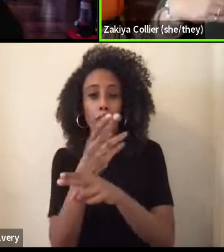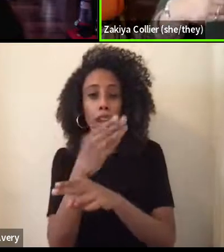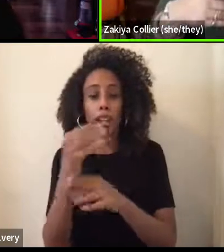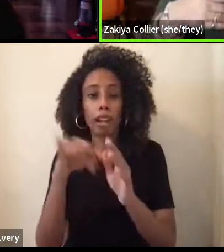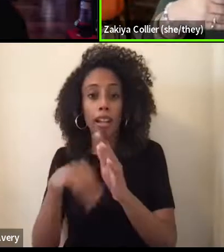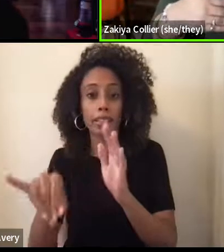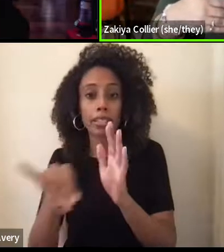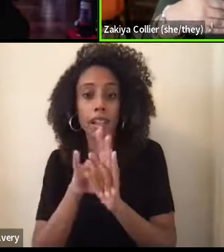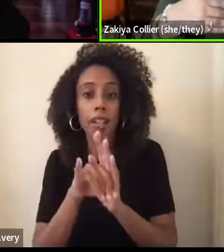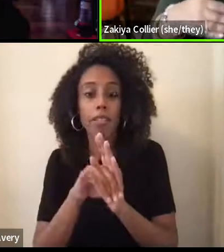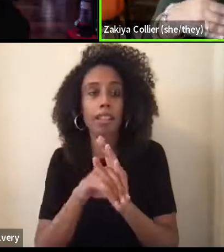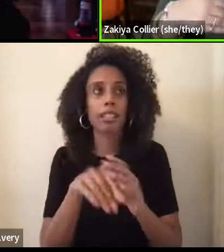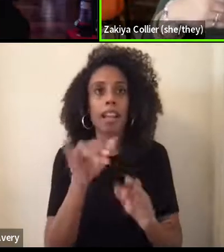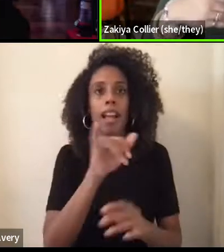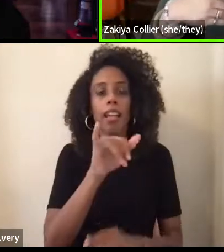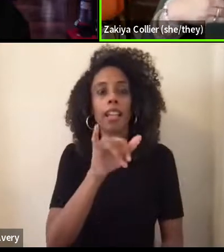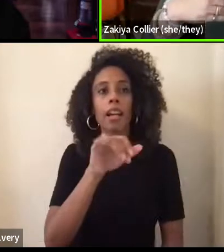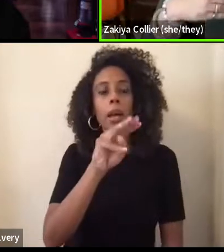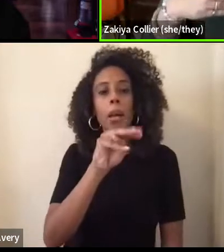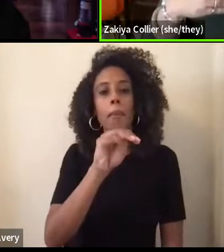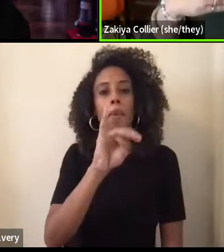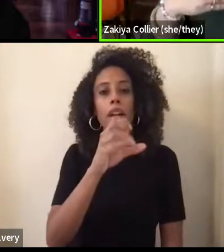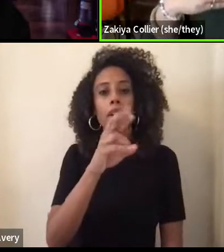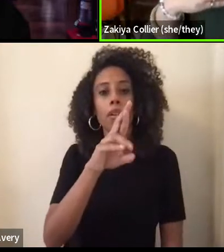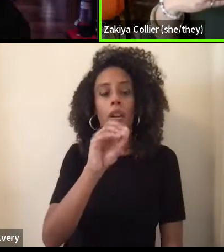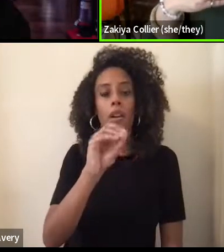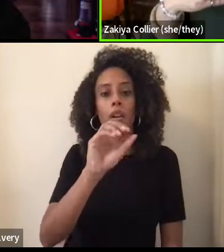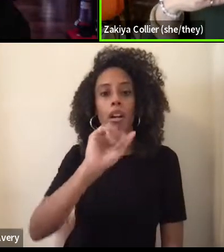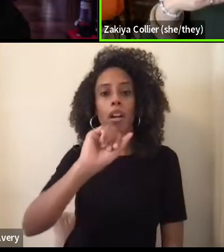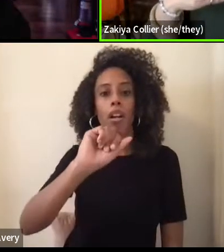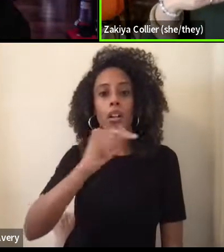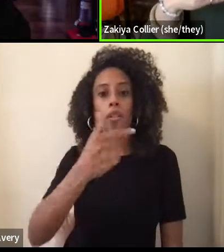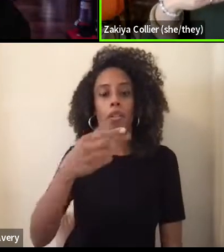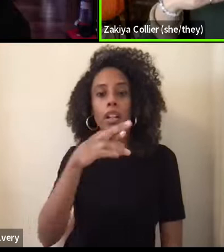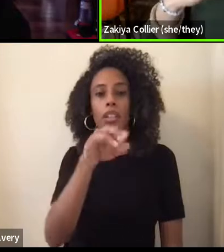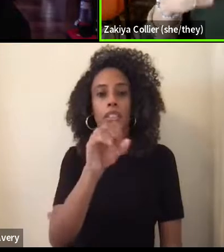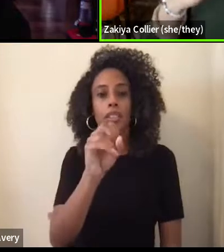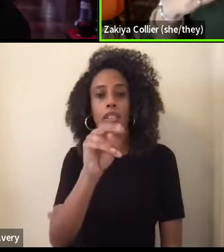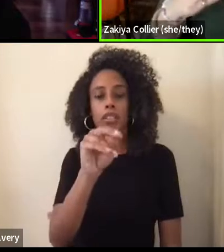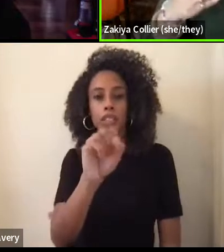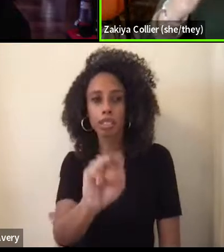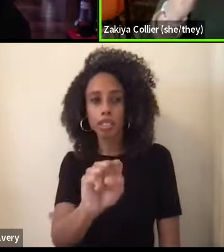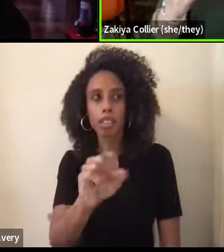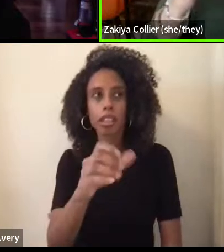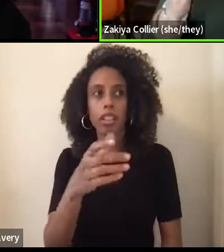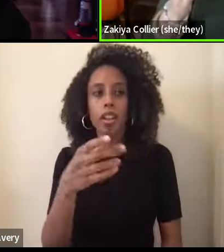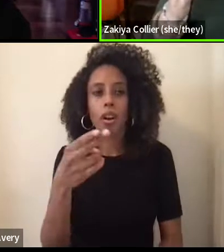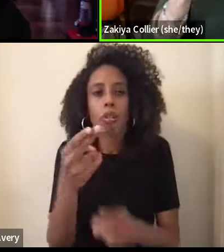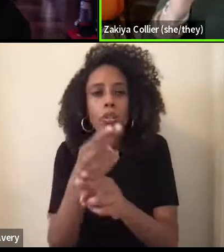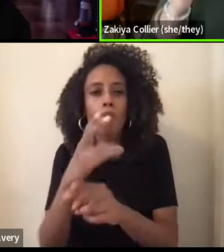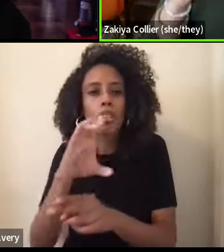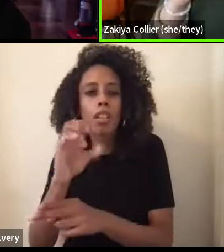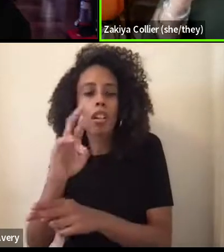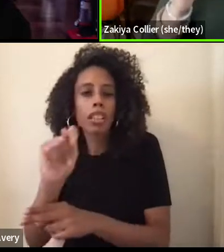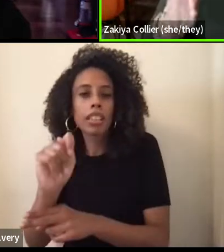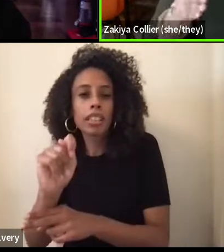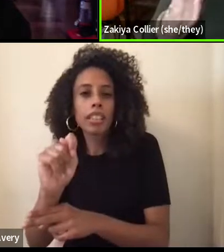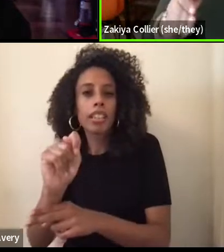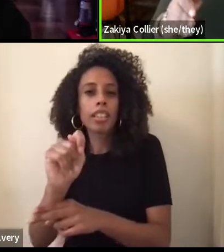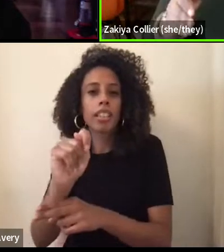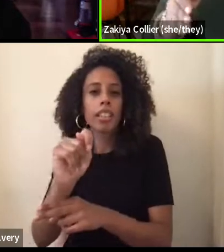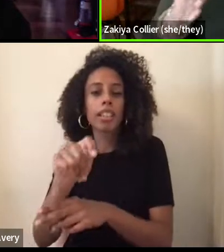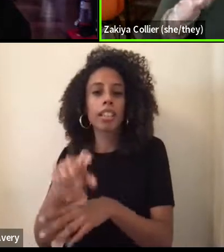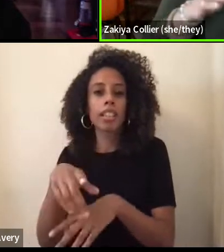like microaggressions and identifying, you know, uh, like using CRT methods to